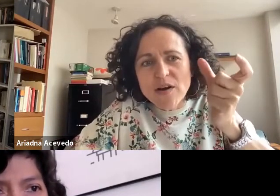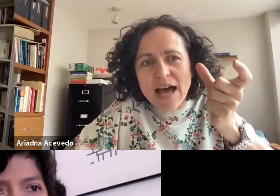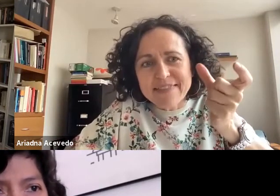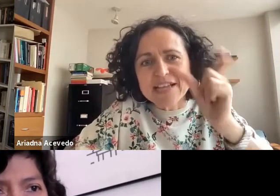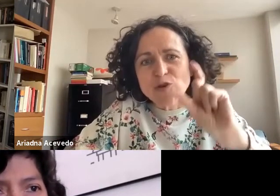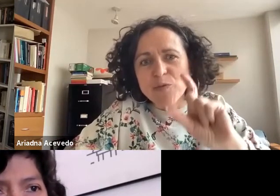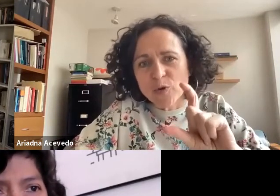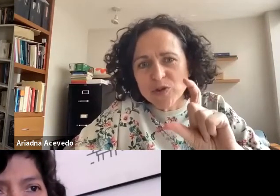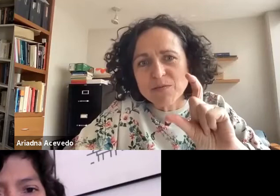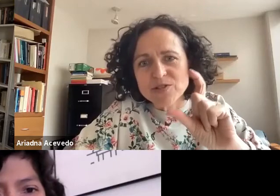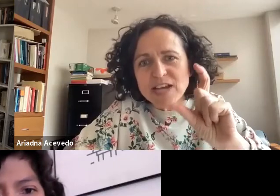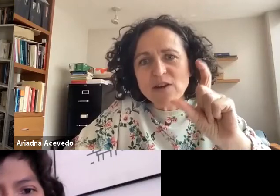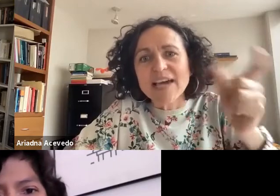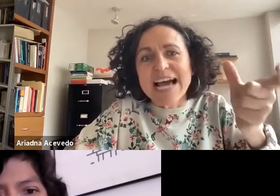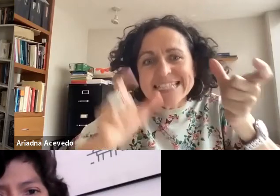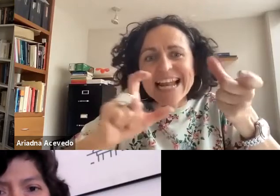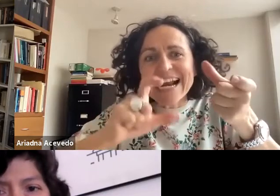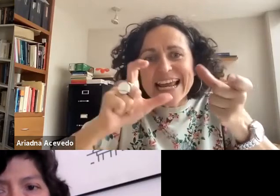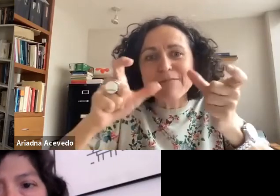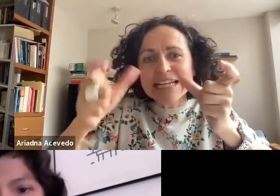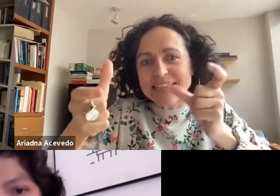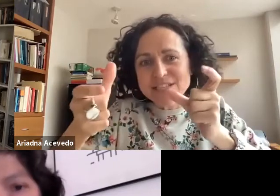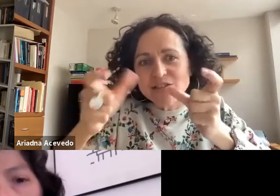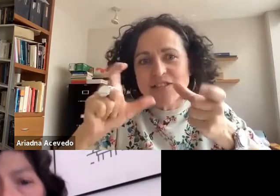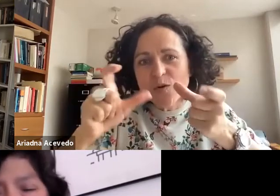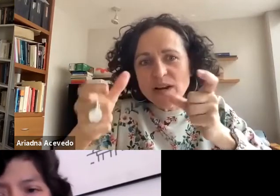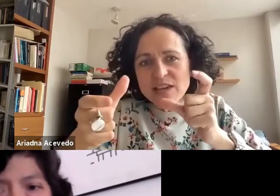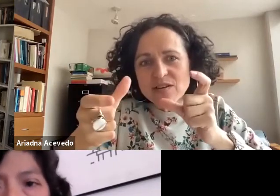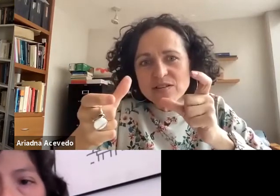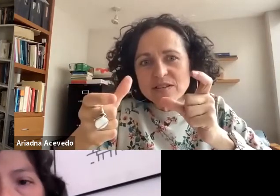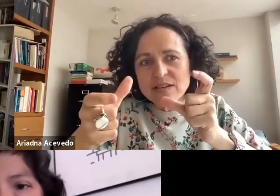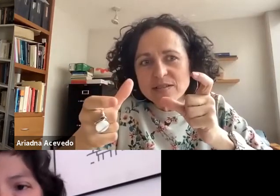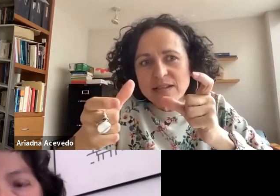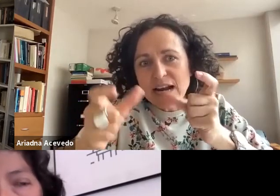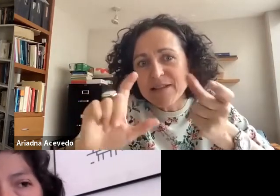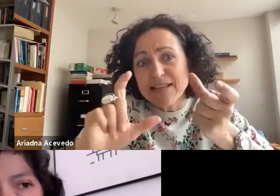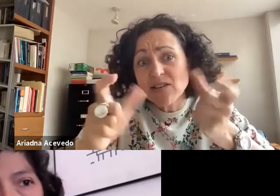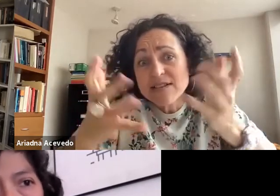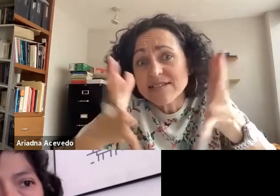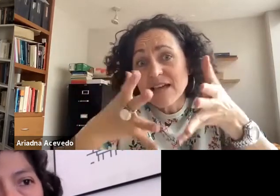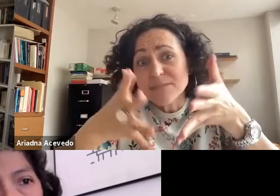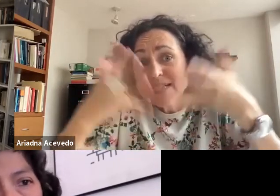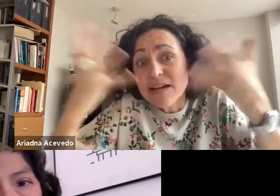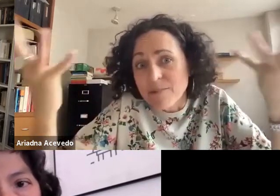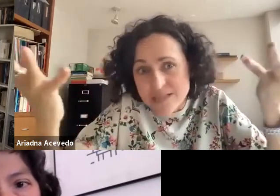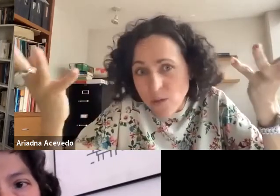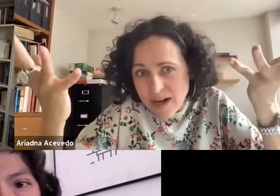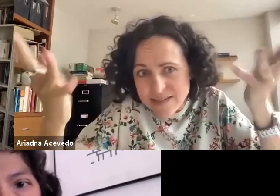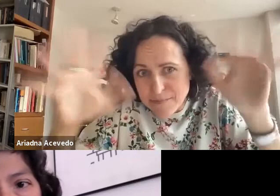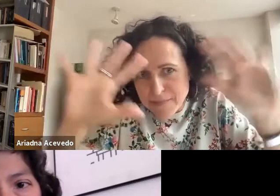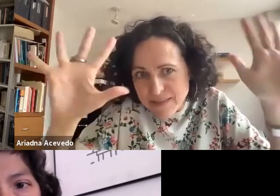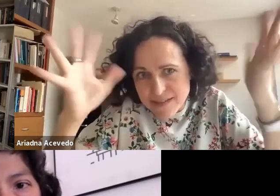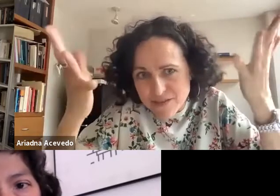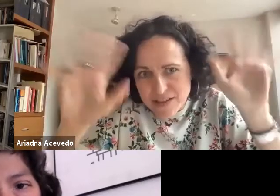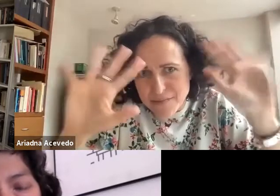the use of the term. They just connected with the lack of evolution.